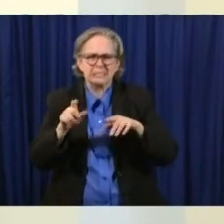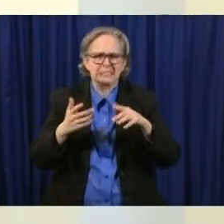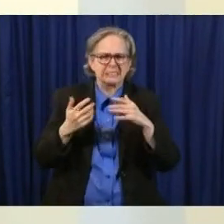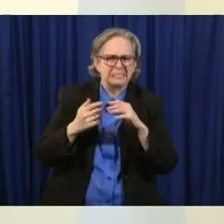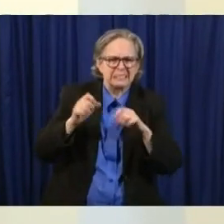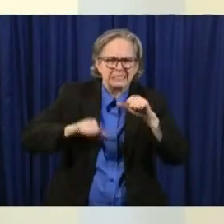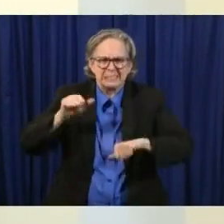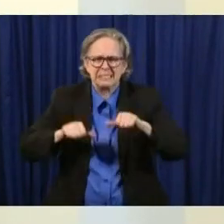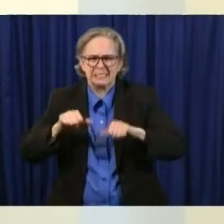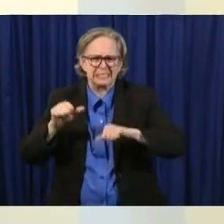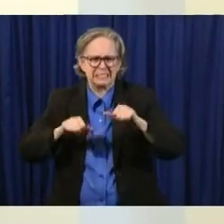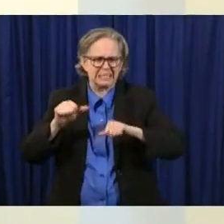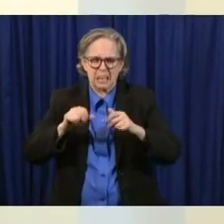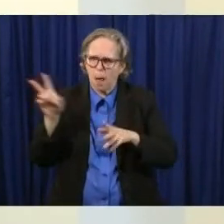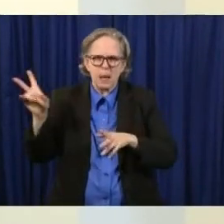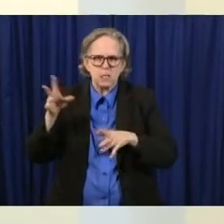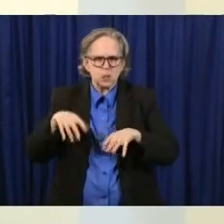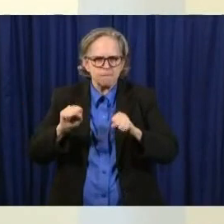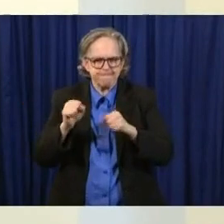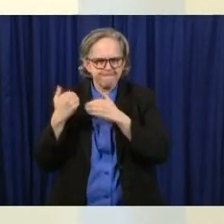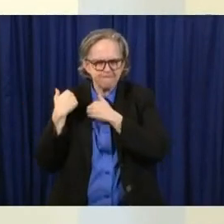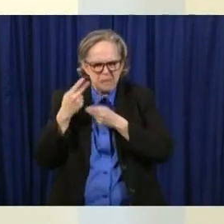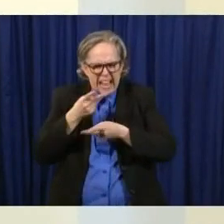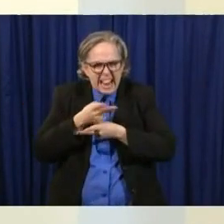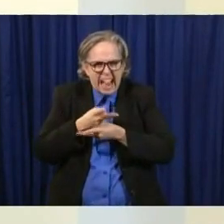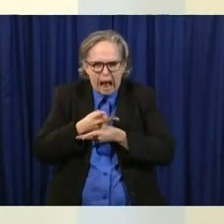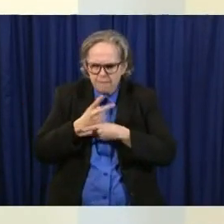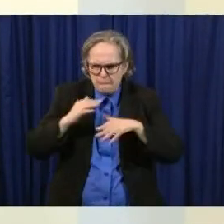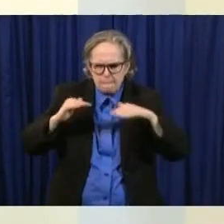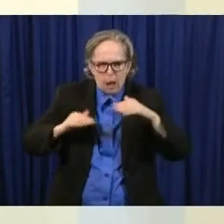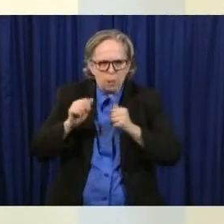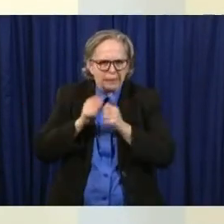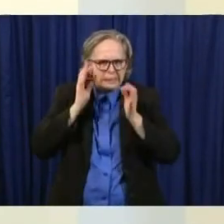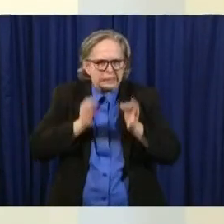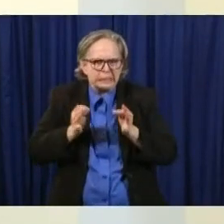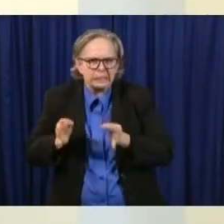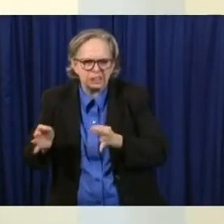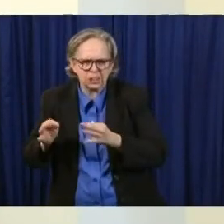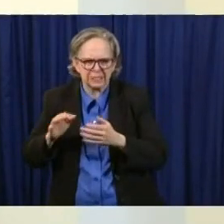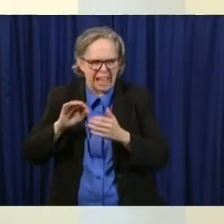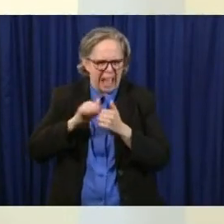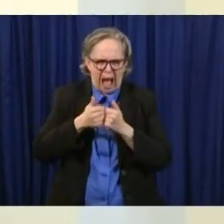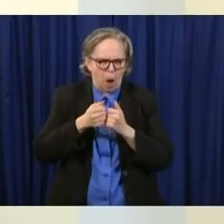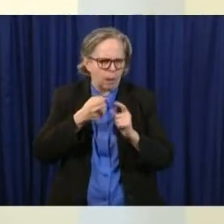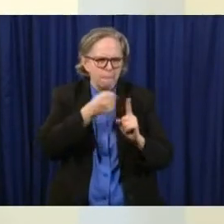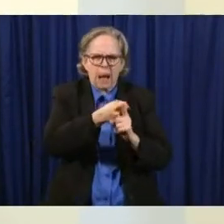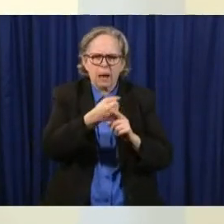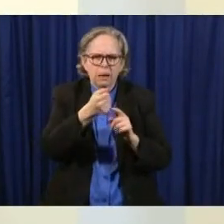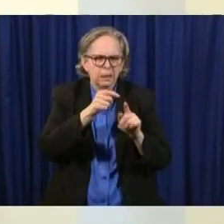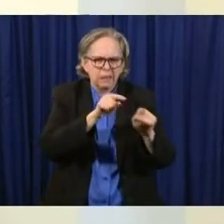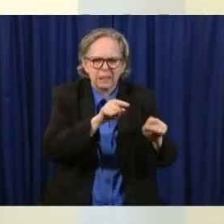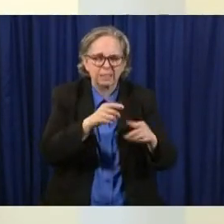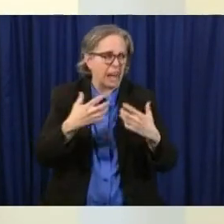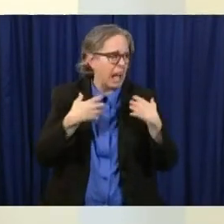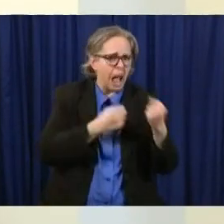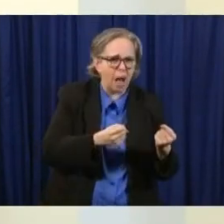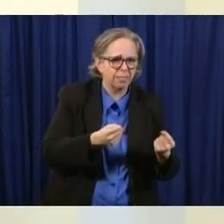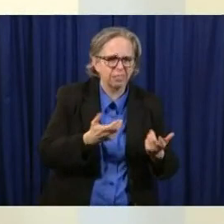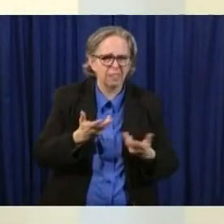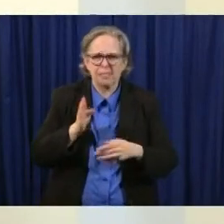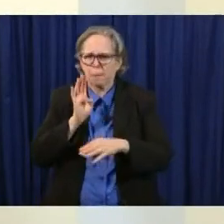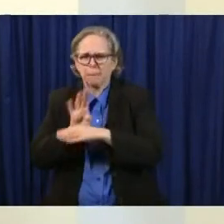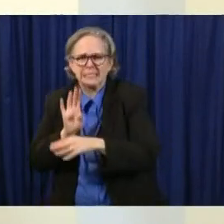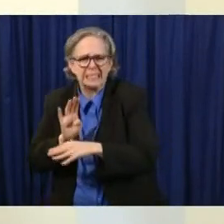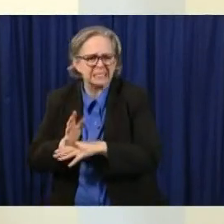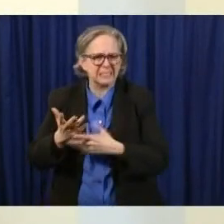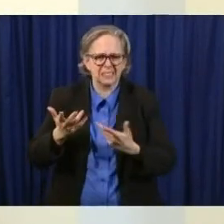through balancing all these effects effects on our health and well-being and on our businesses and on our nursing homes and